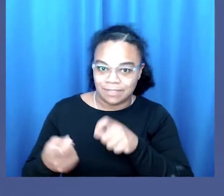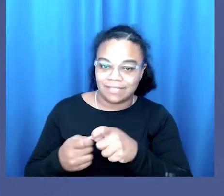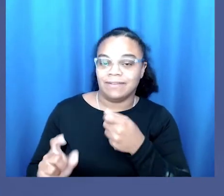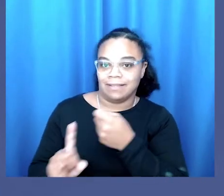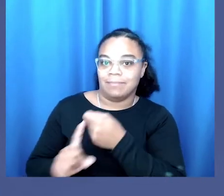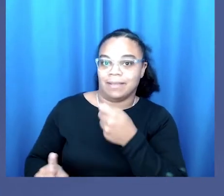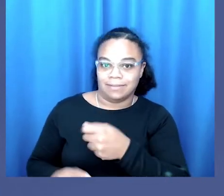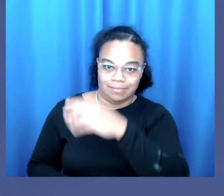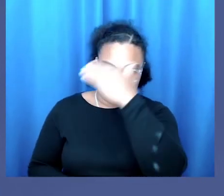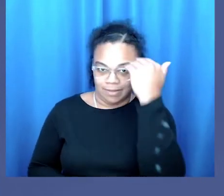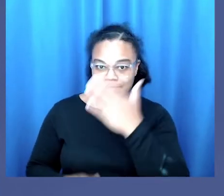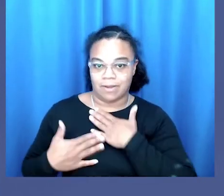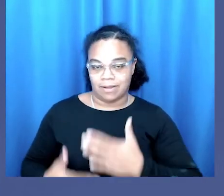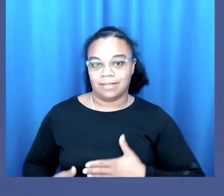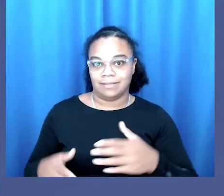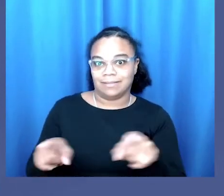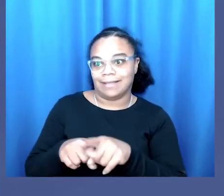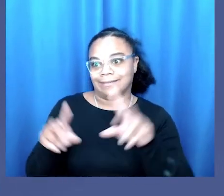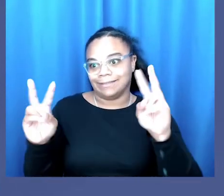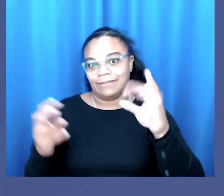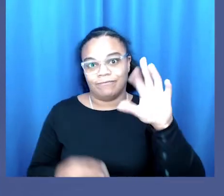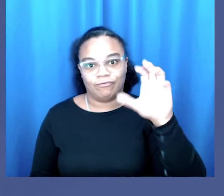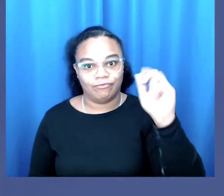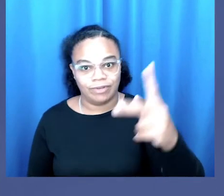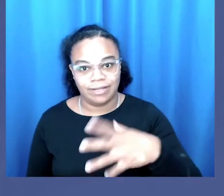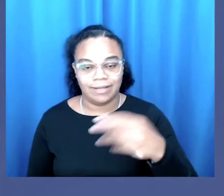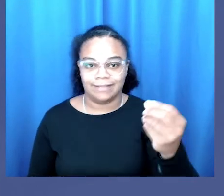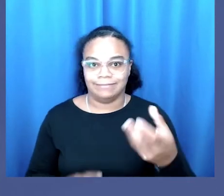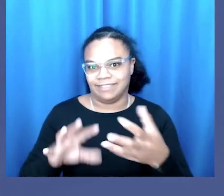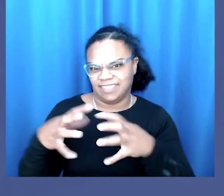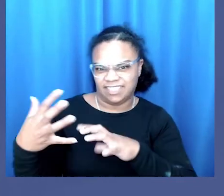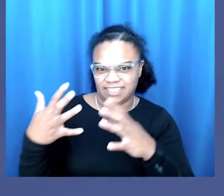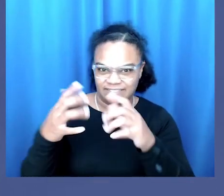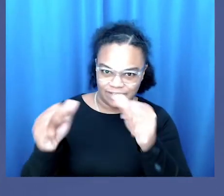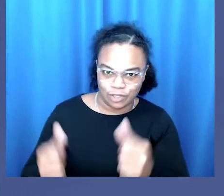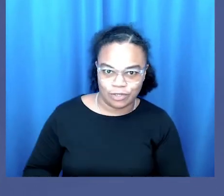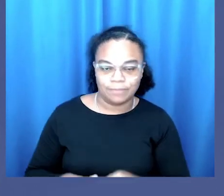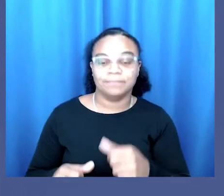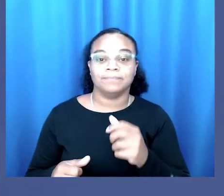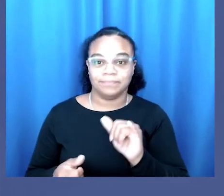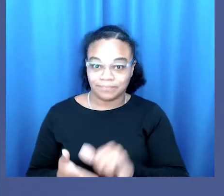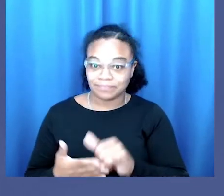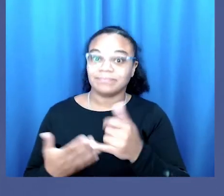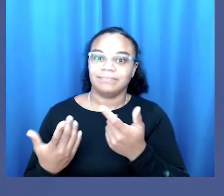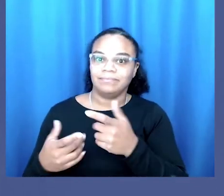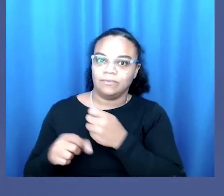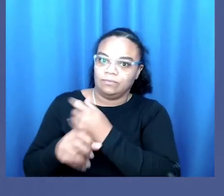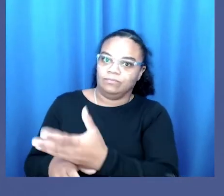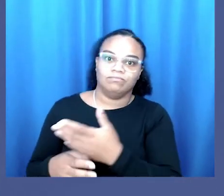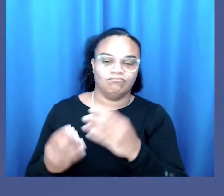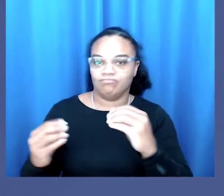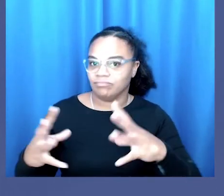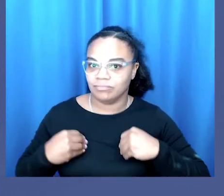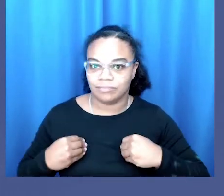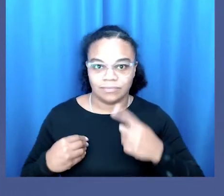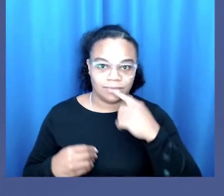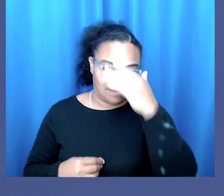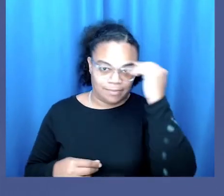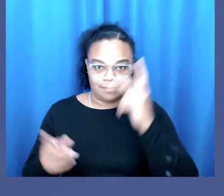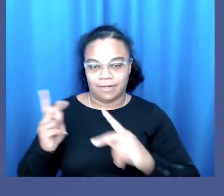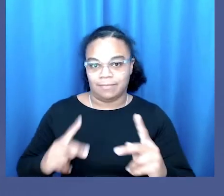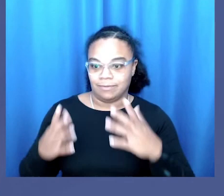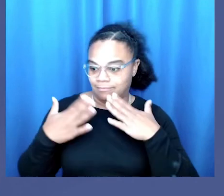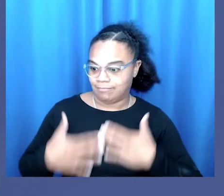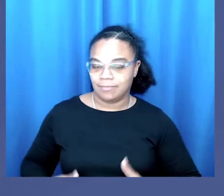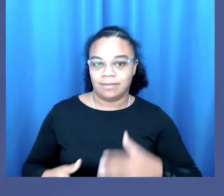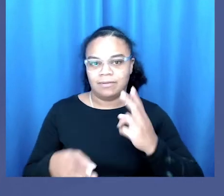as freakish and disgendered and how those entanglements lead to a latent acceptance of black people's pariah sexualization